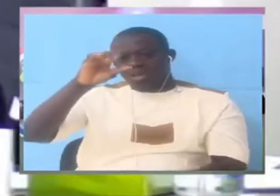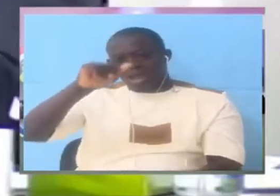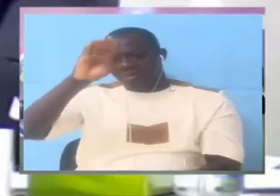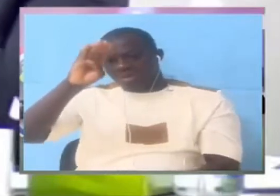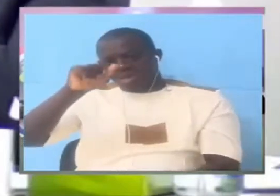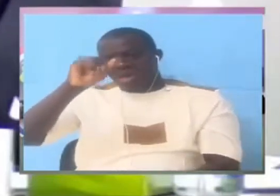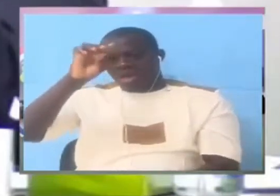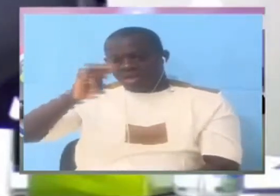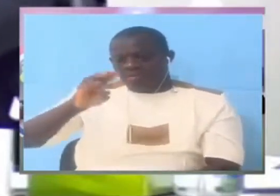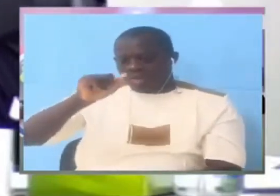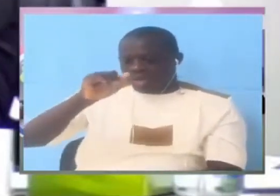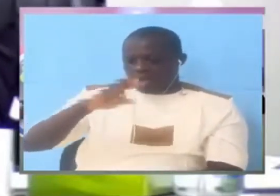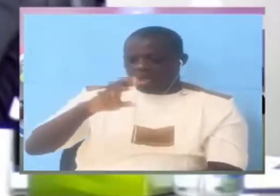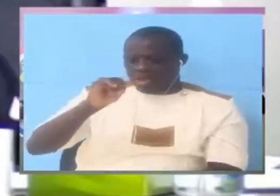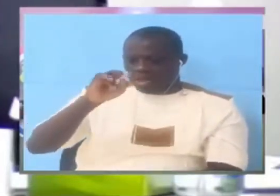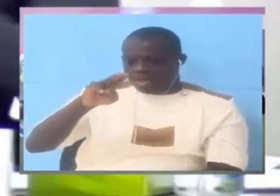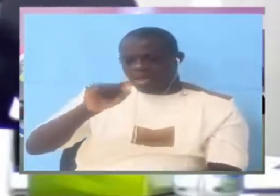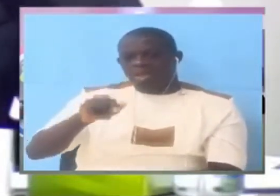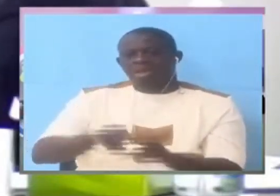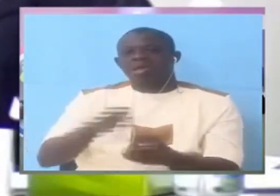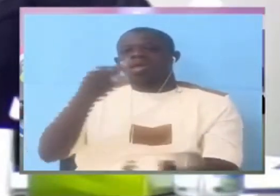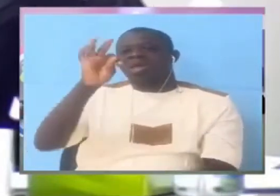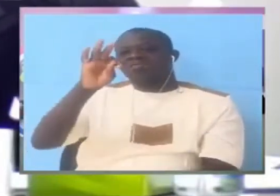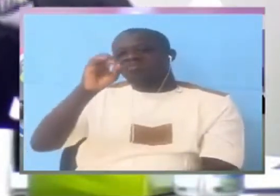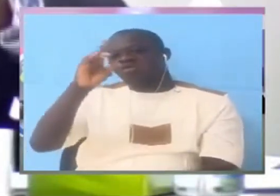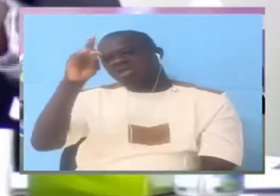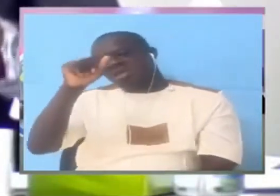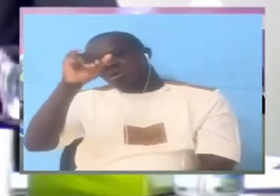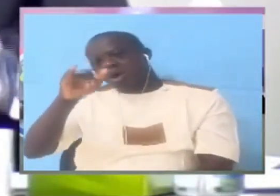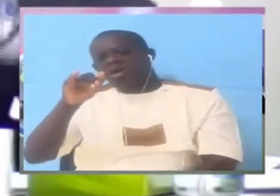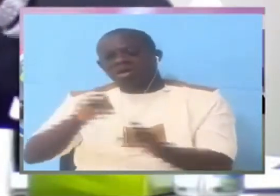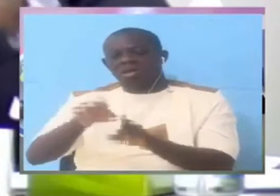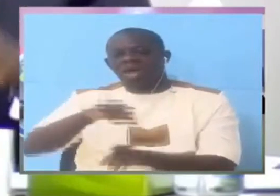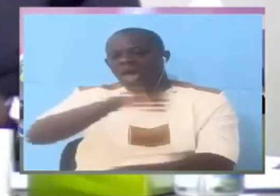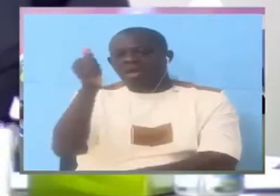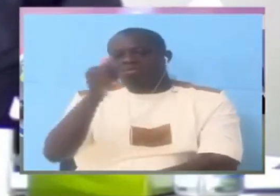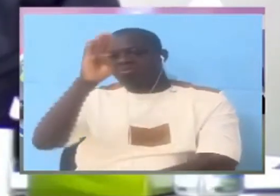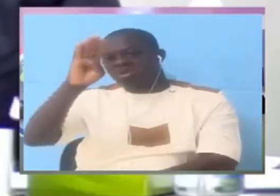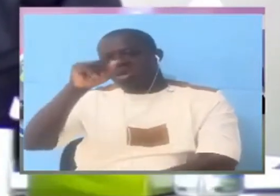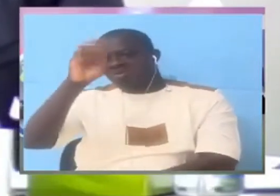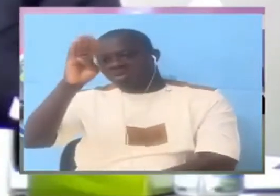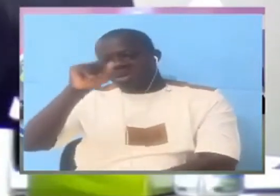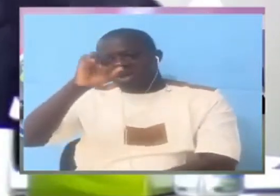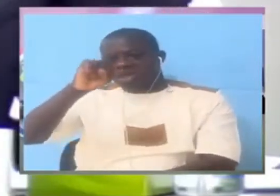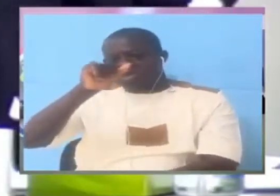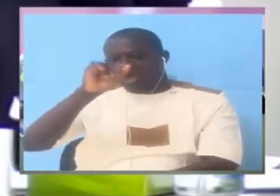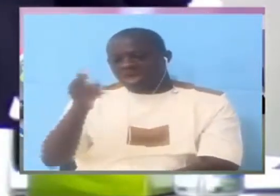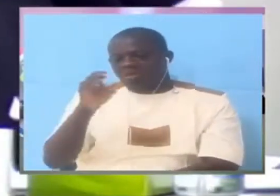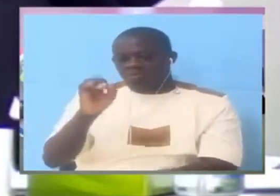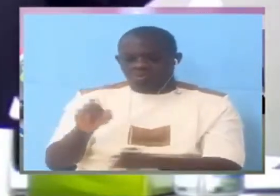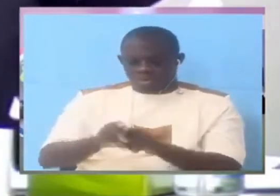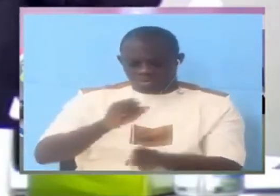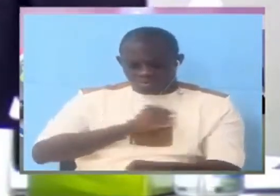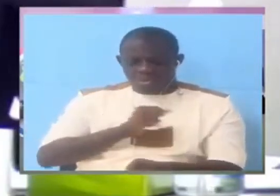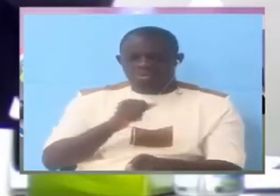Fodebari Baba Dinding Javate and Baba Saho for him to